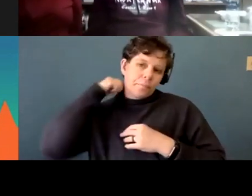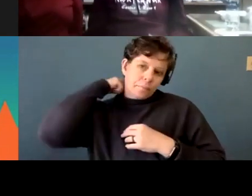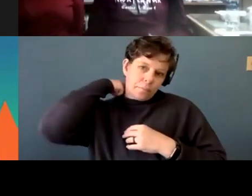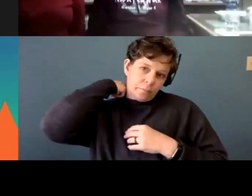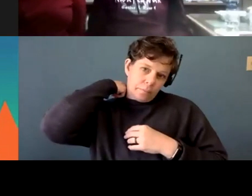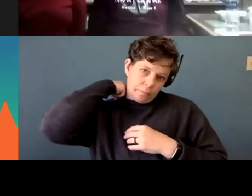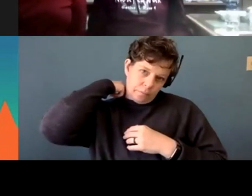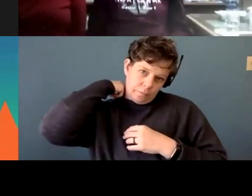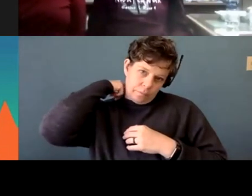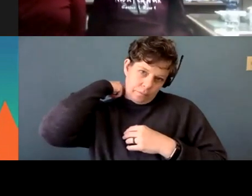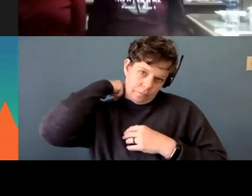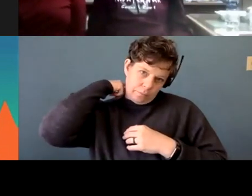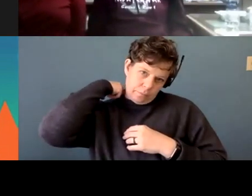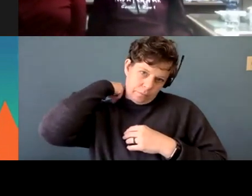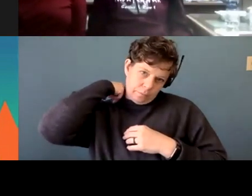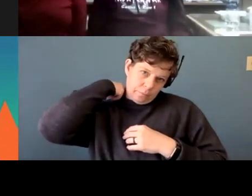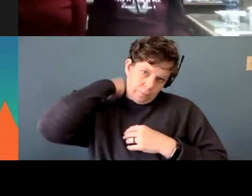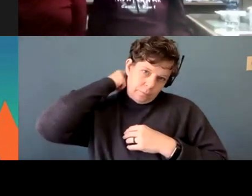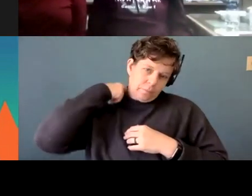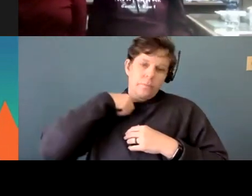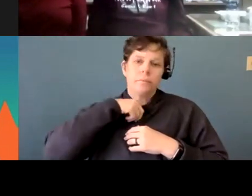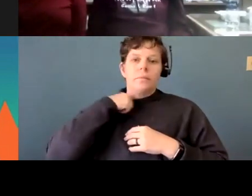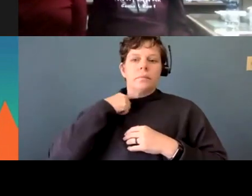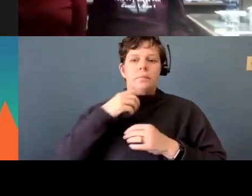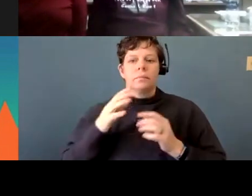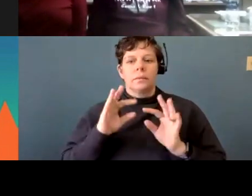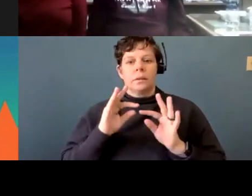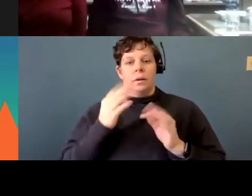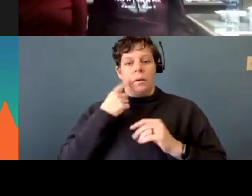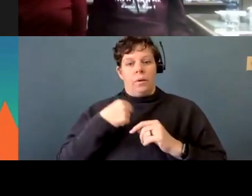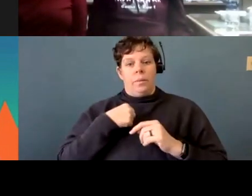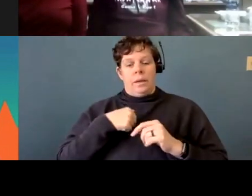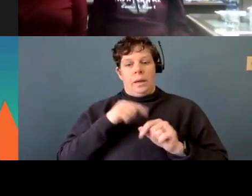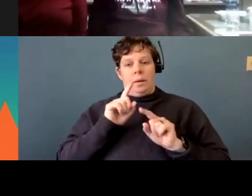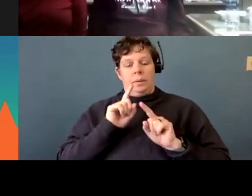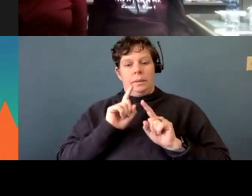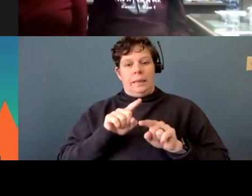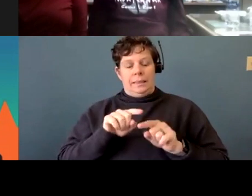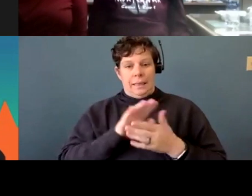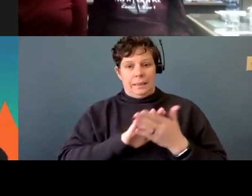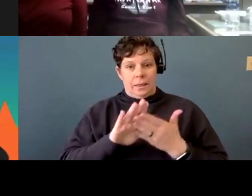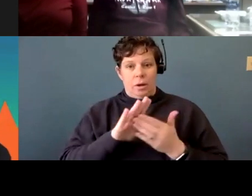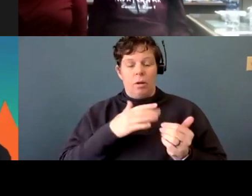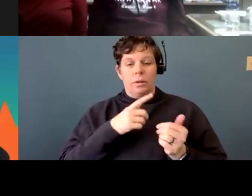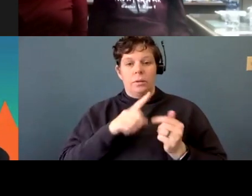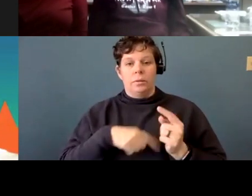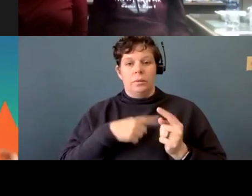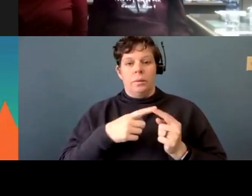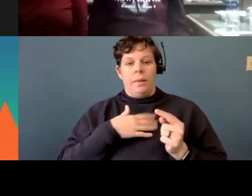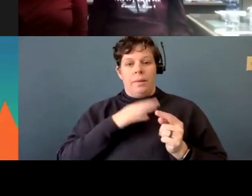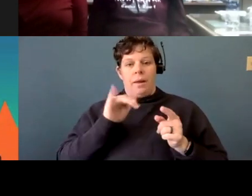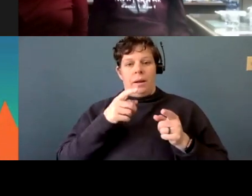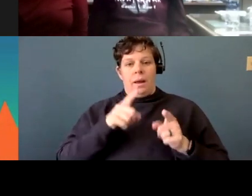Well, for me, um, I was attending college when I, um, when that happened to my